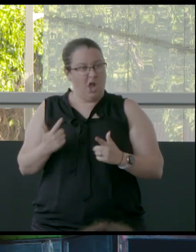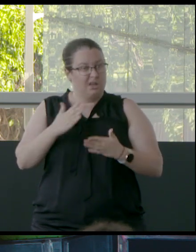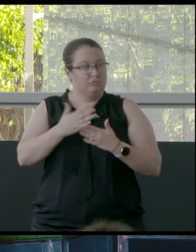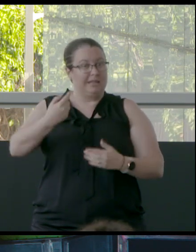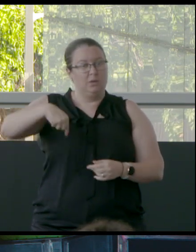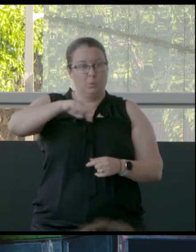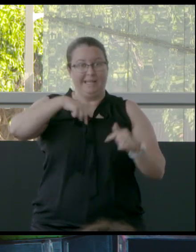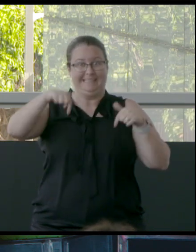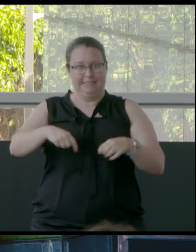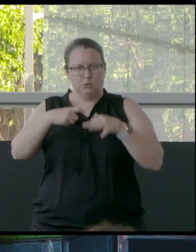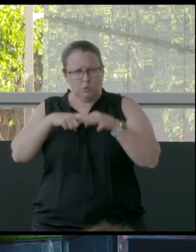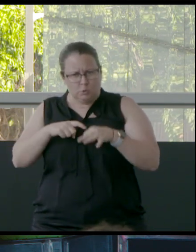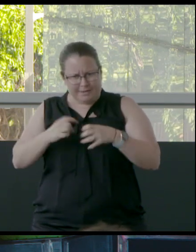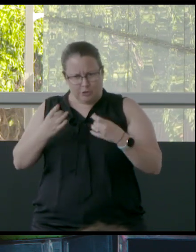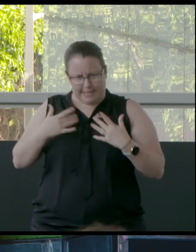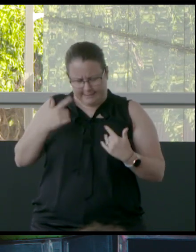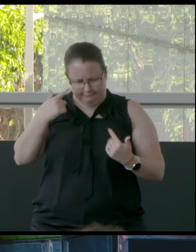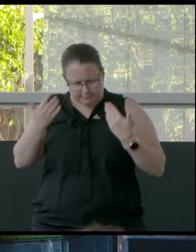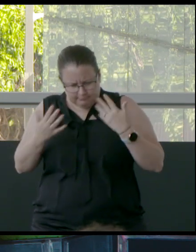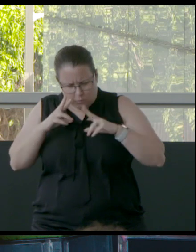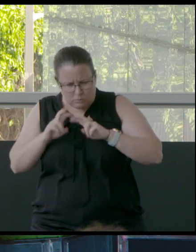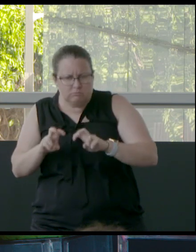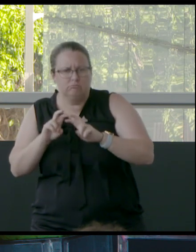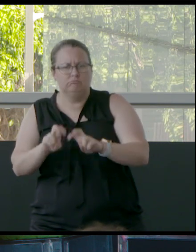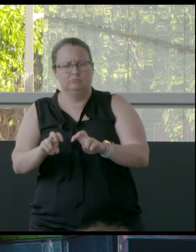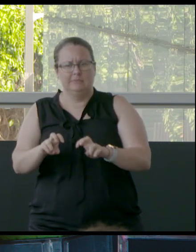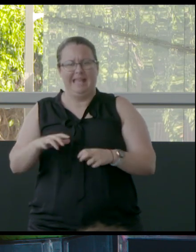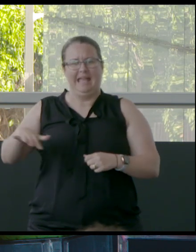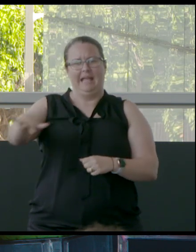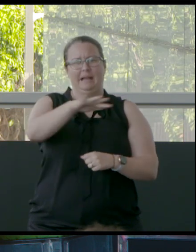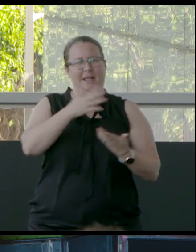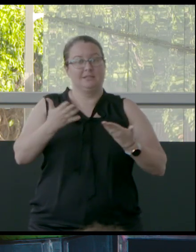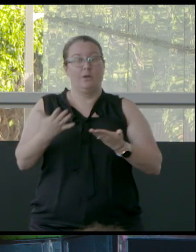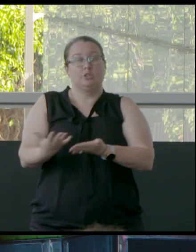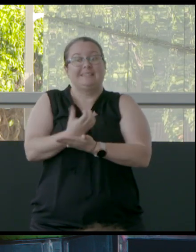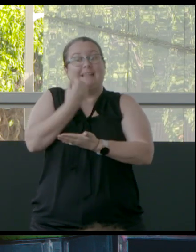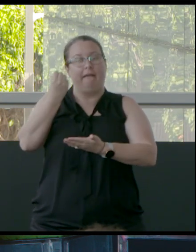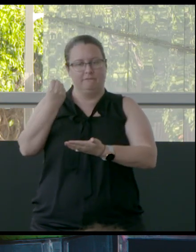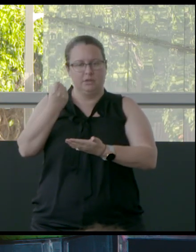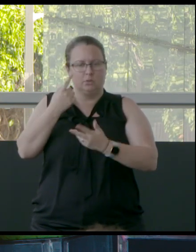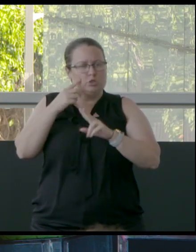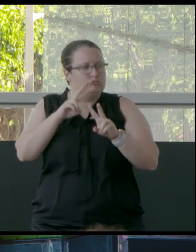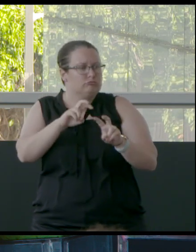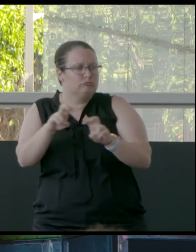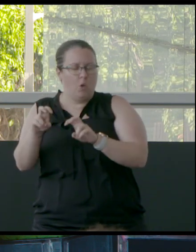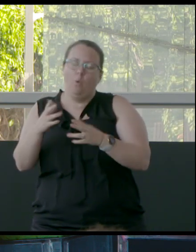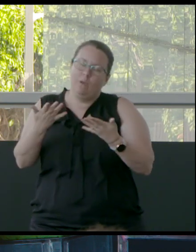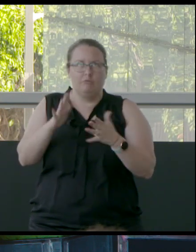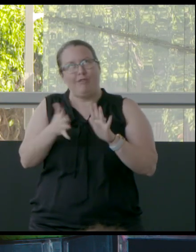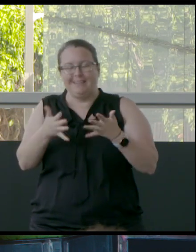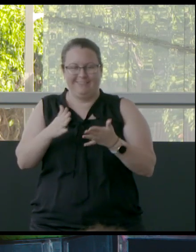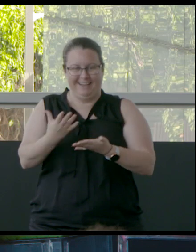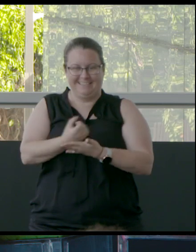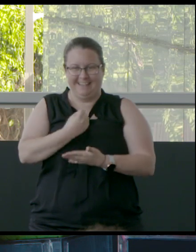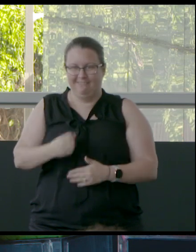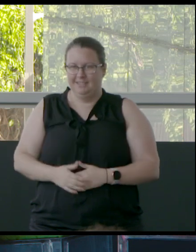we're all here to do? And in a place that is safe and relatively safe? I'm